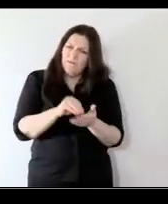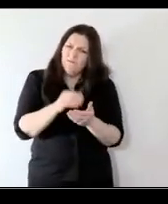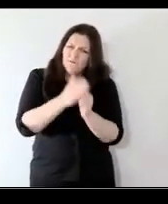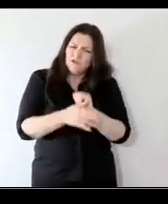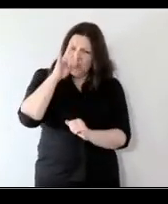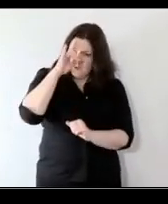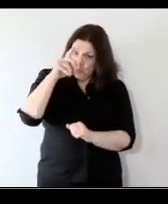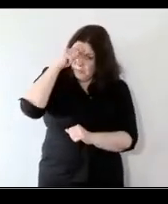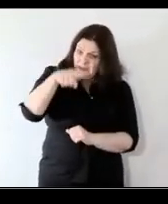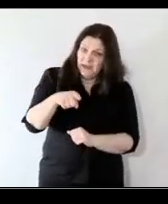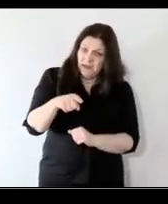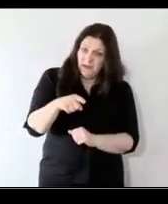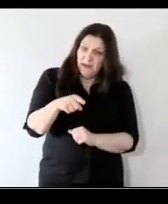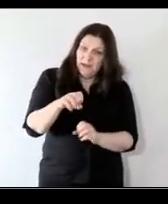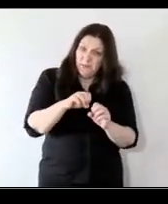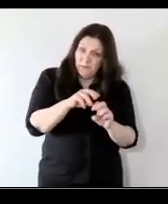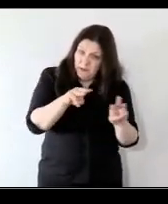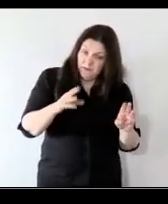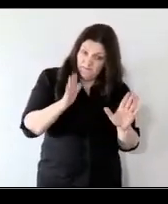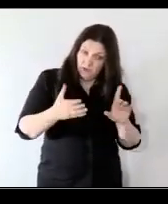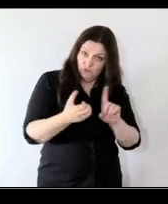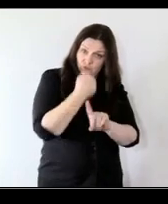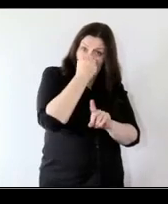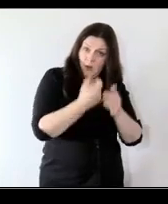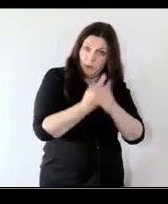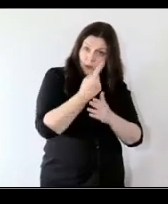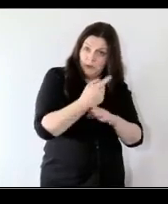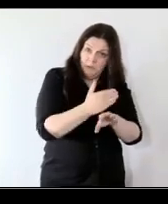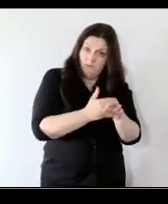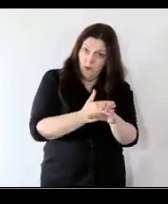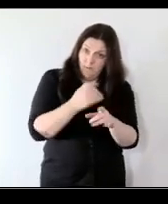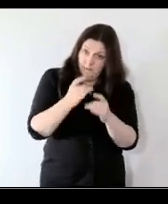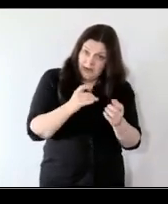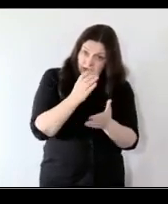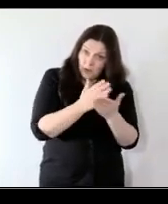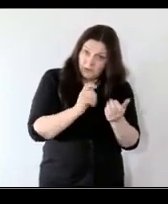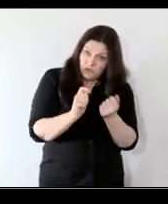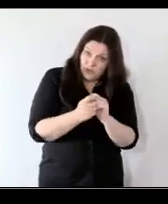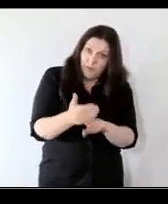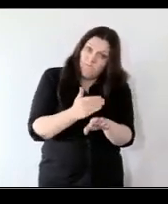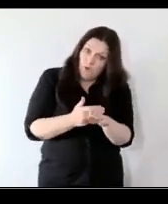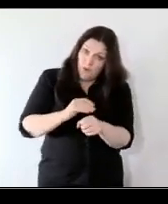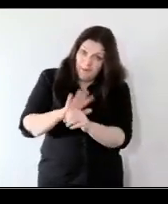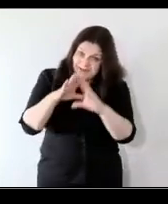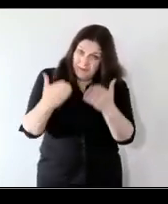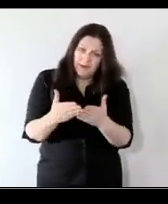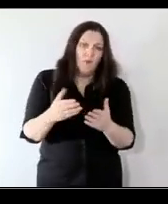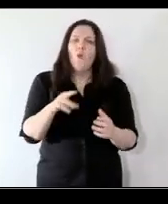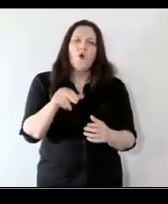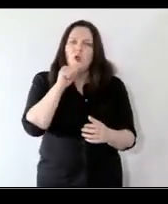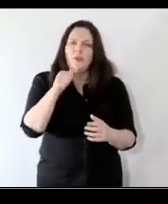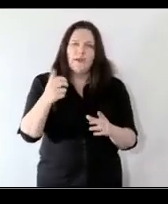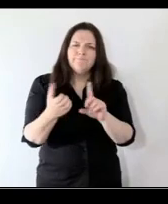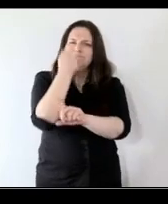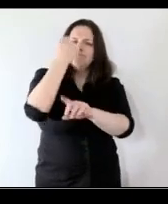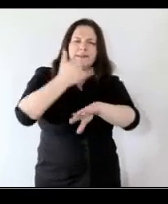place did we seize an opportunity back in 2009 and make some changes before this pandemic or are we really still looking to seize a